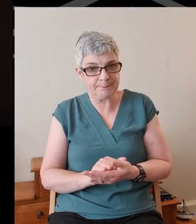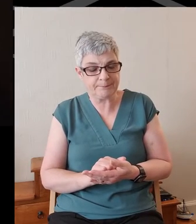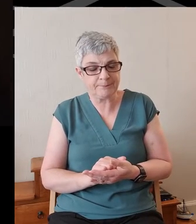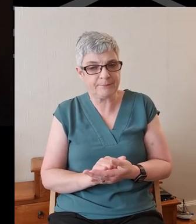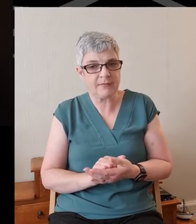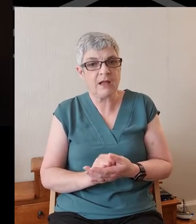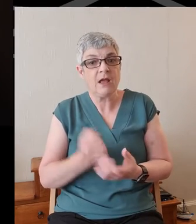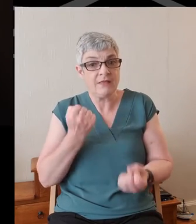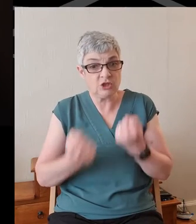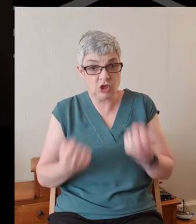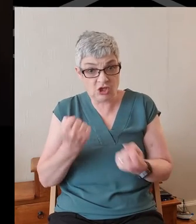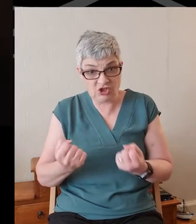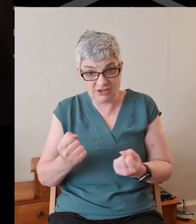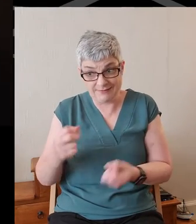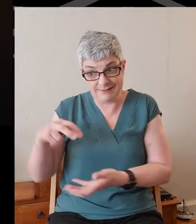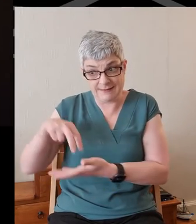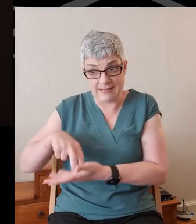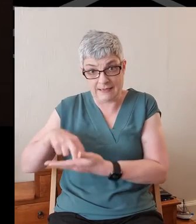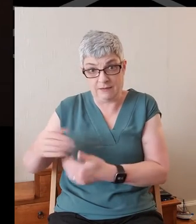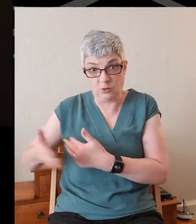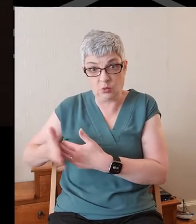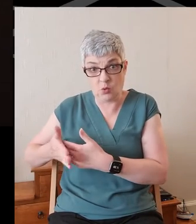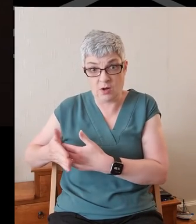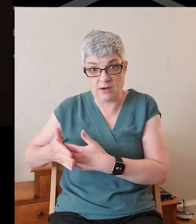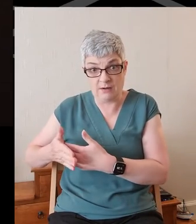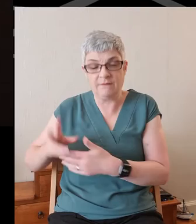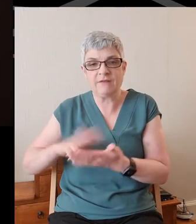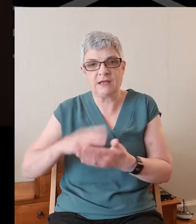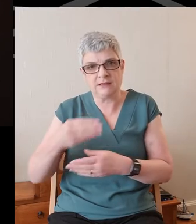The judge is standing at the door, verse 9.